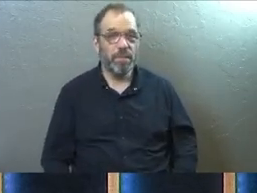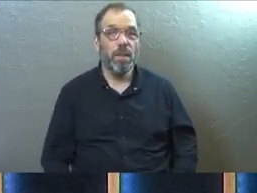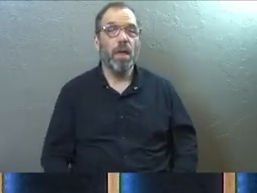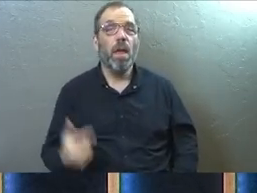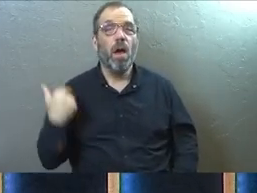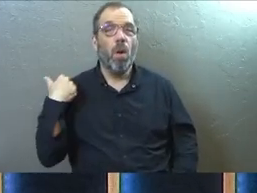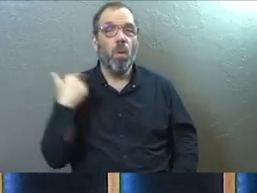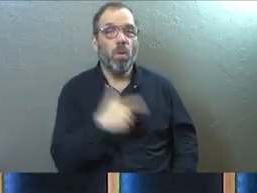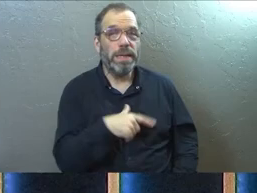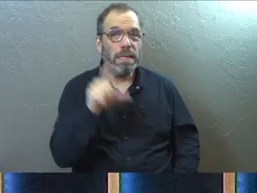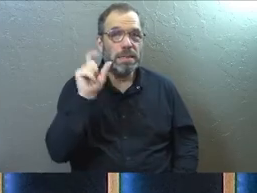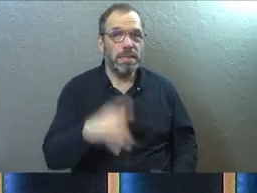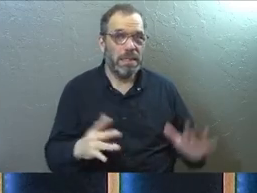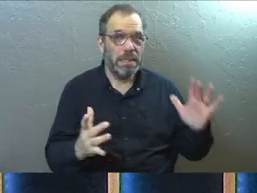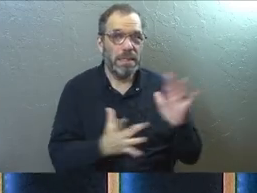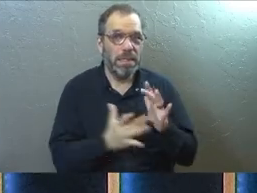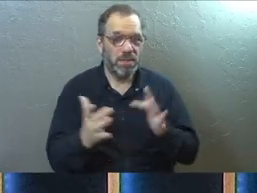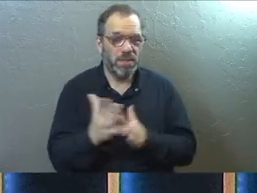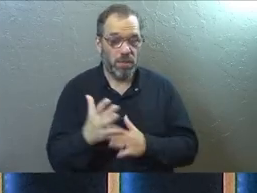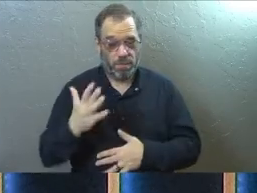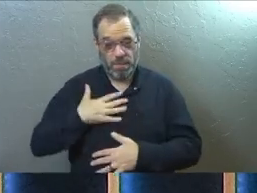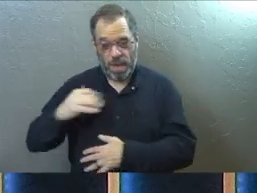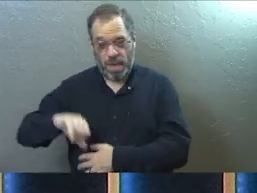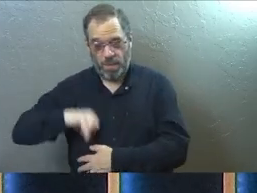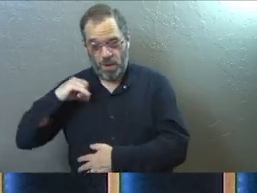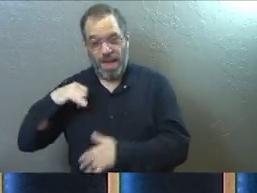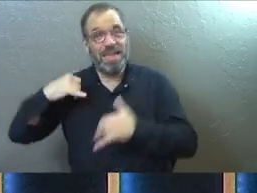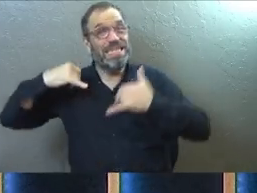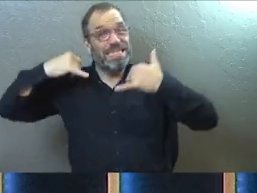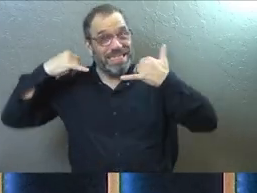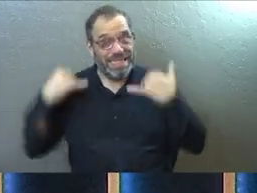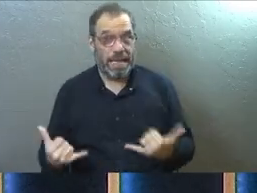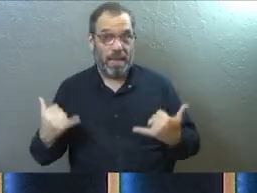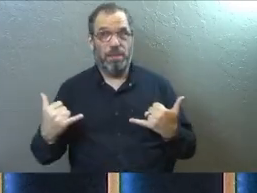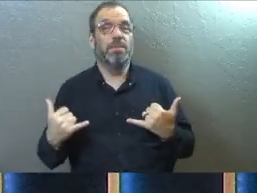We need Jesus with our pride today.